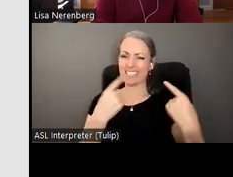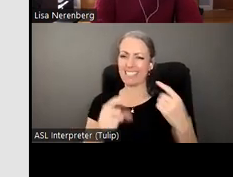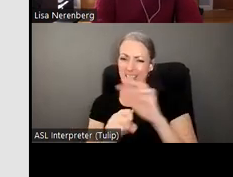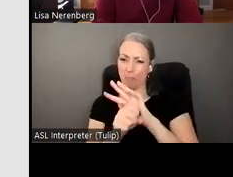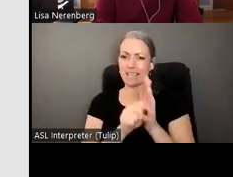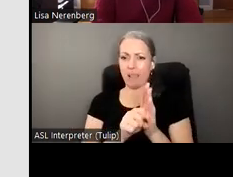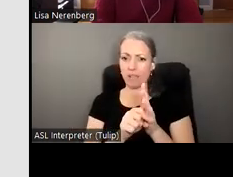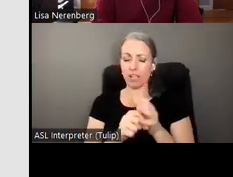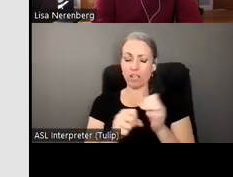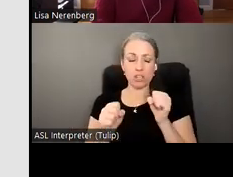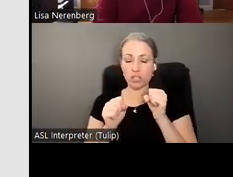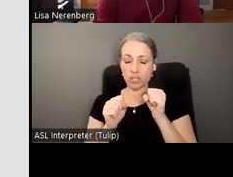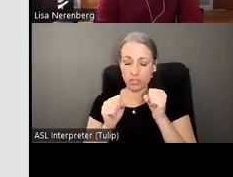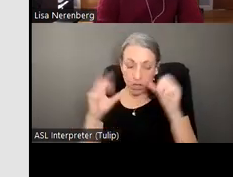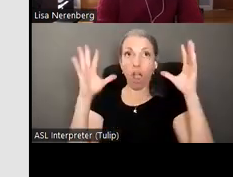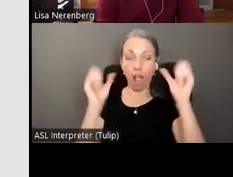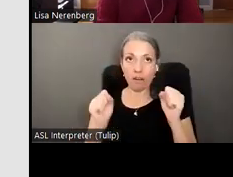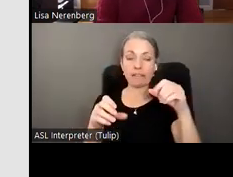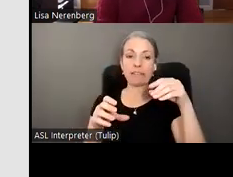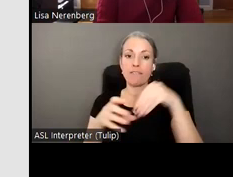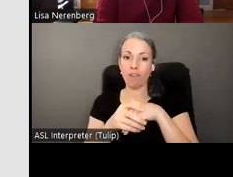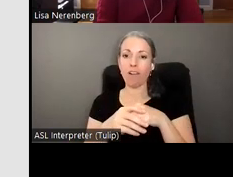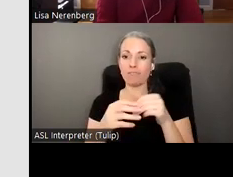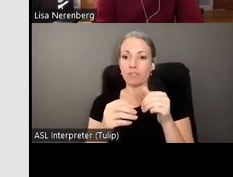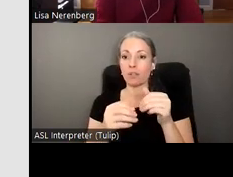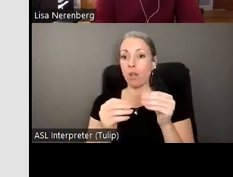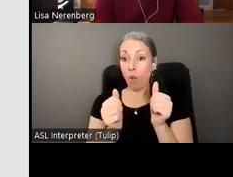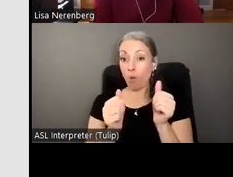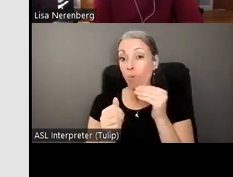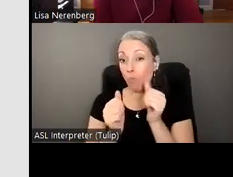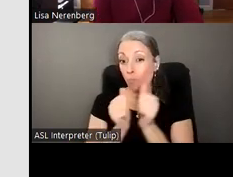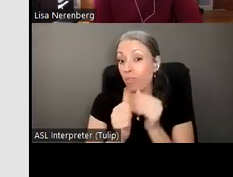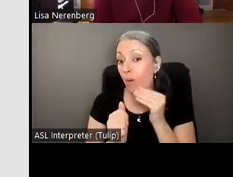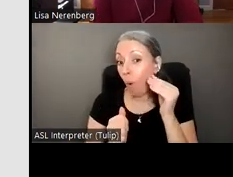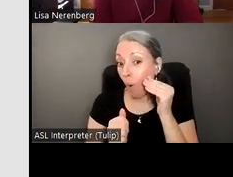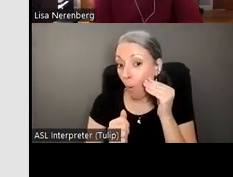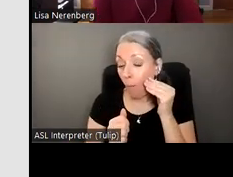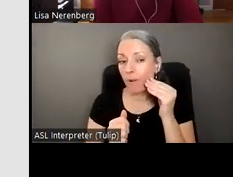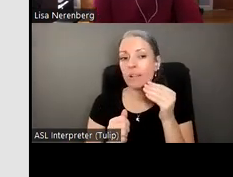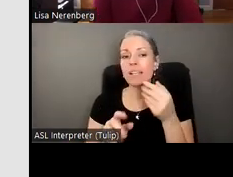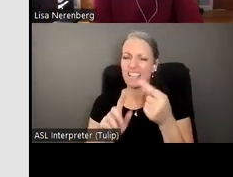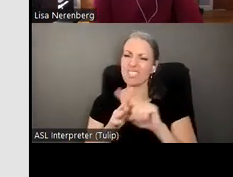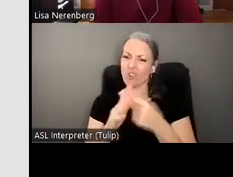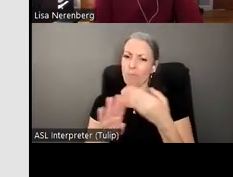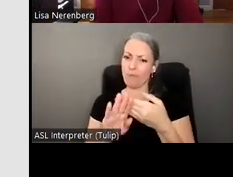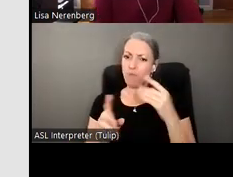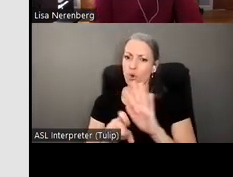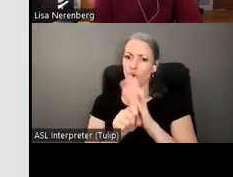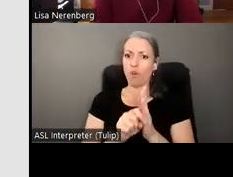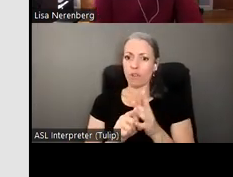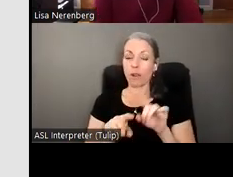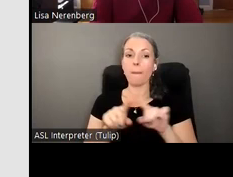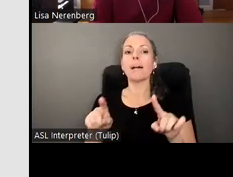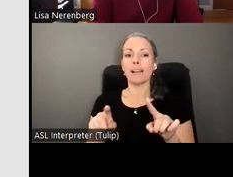homes in staffing in infection control quality care that started way before covid but um